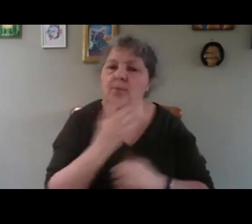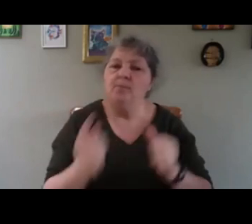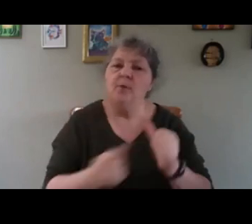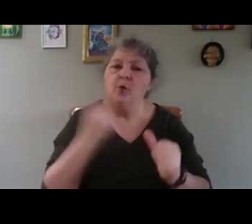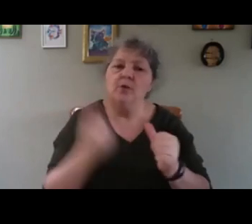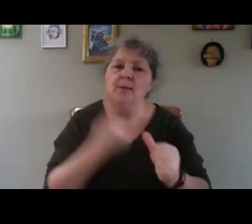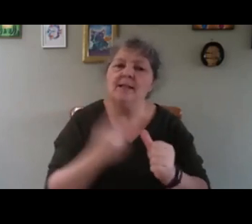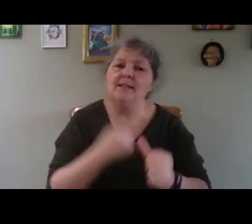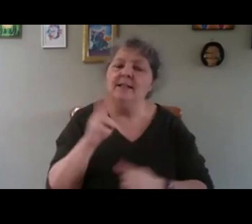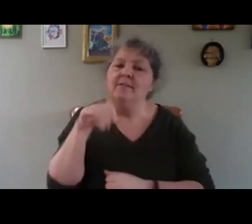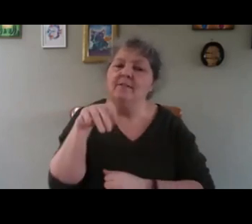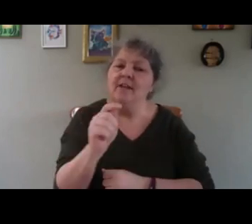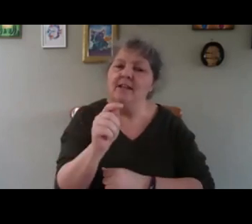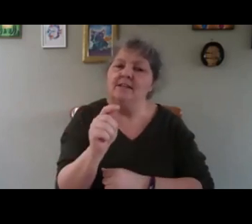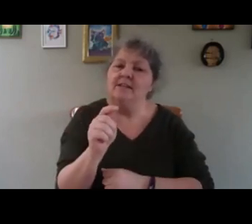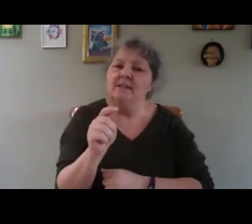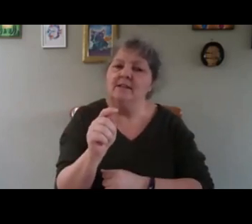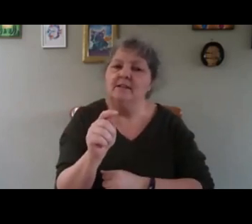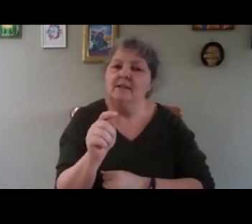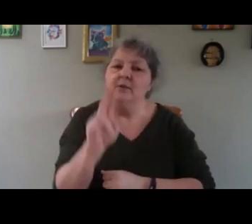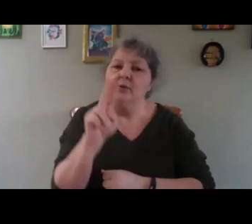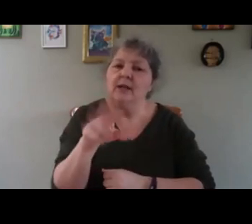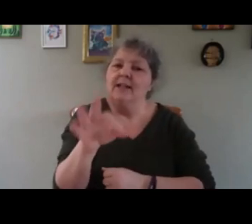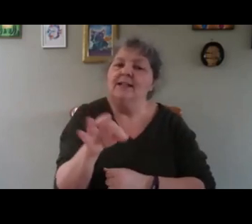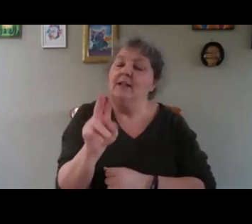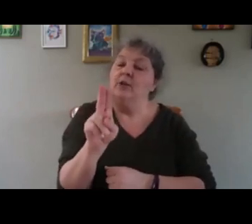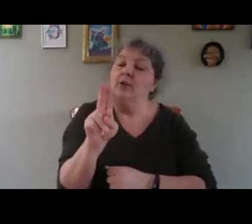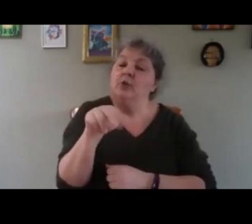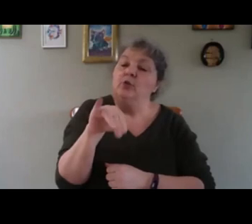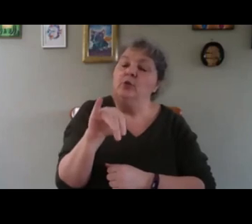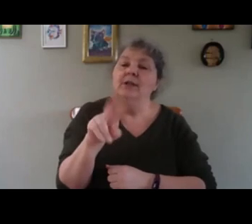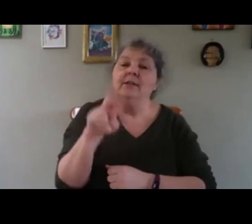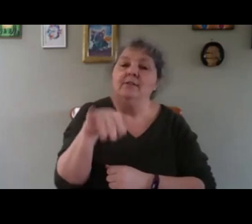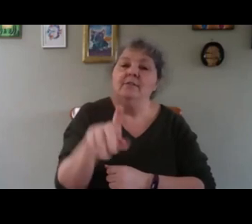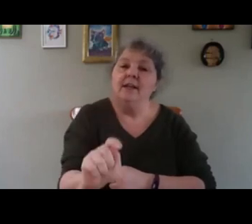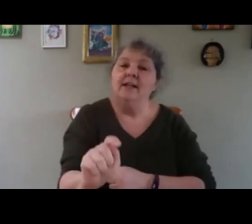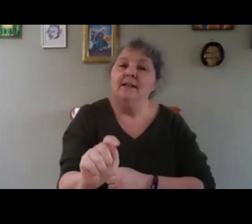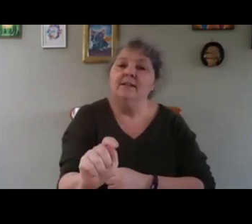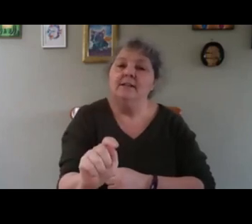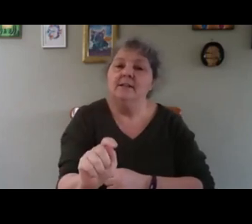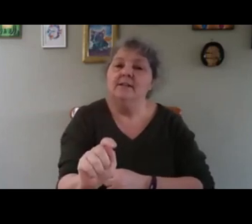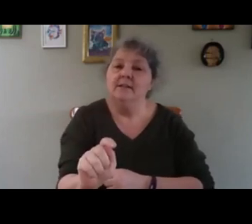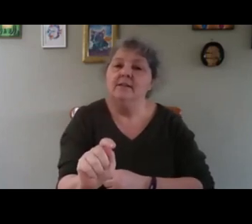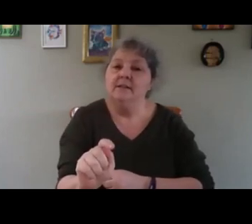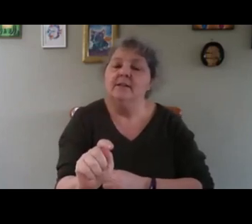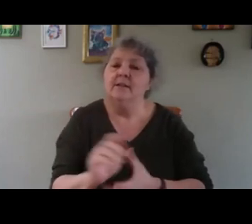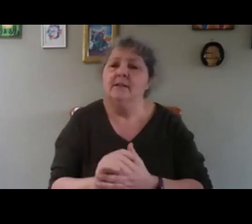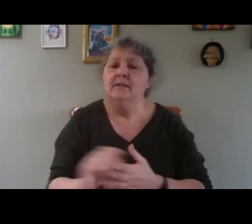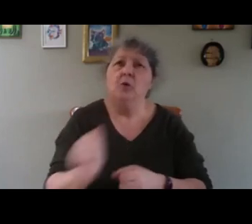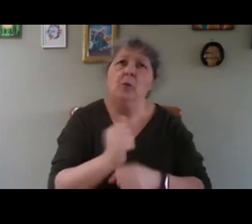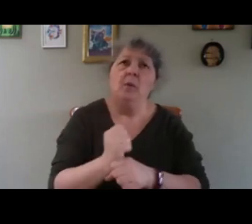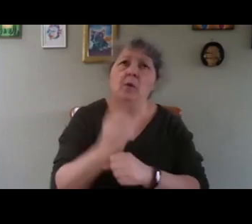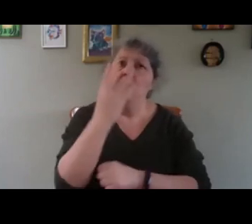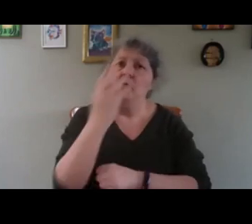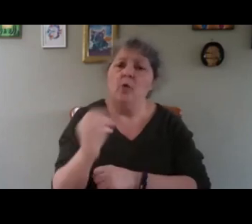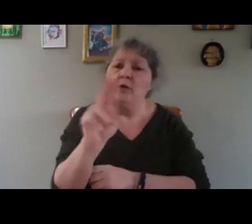Google, there's one called Univent with a clip system, that's the one I have, it's actually a German system, 40 euro.